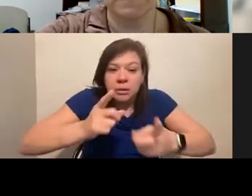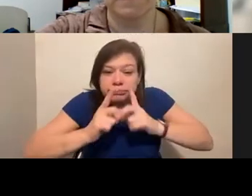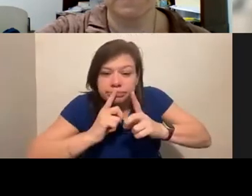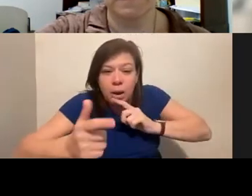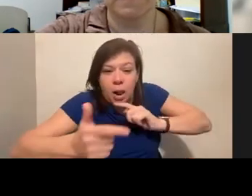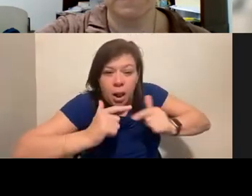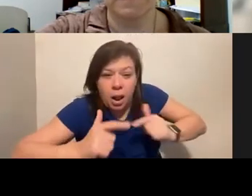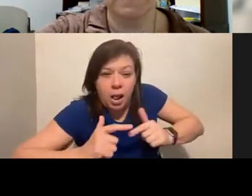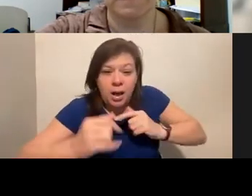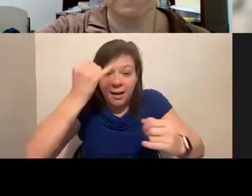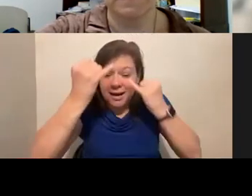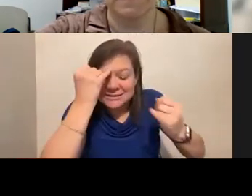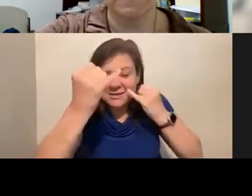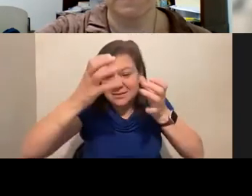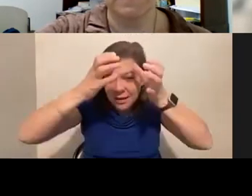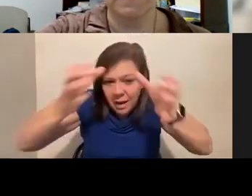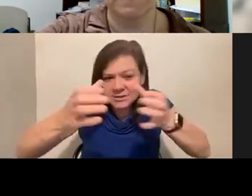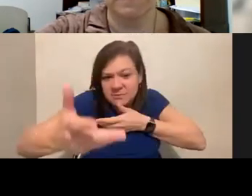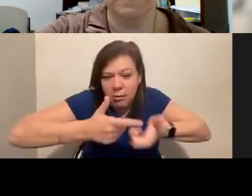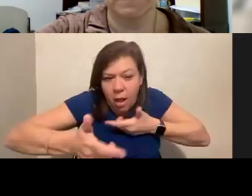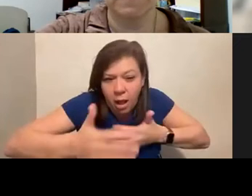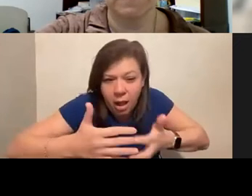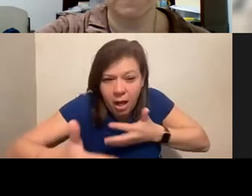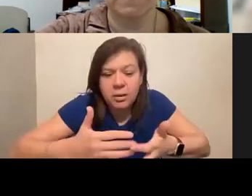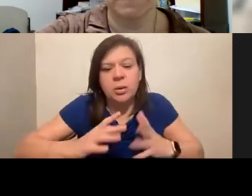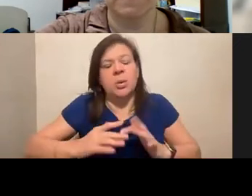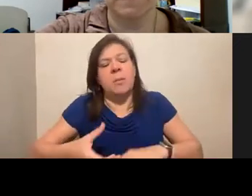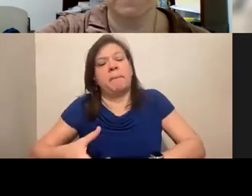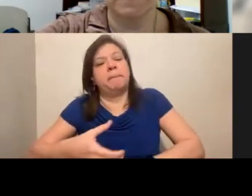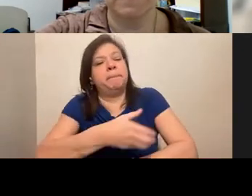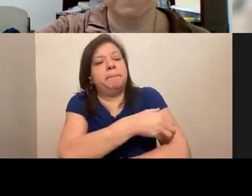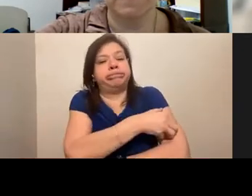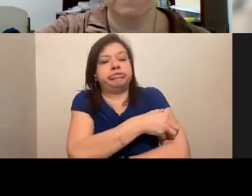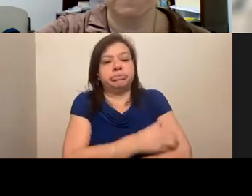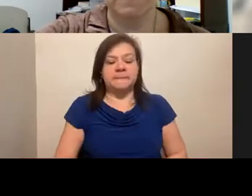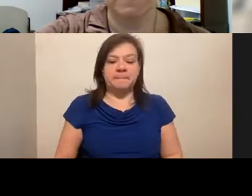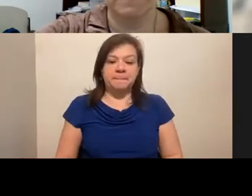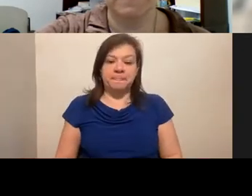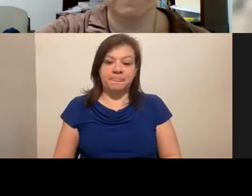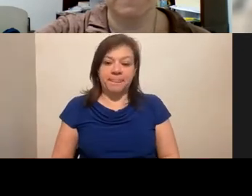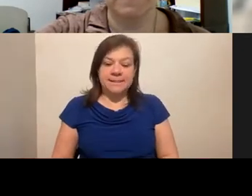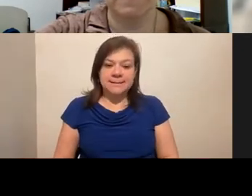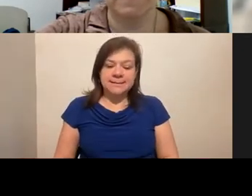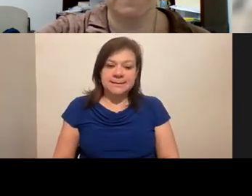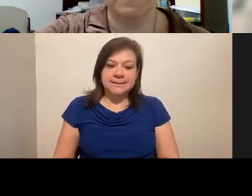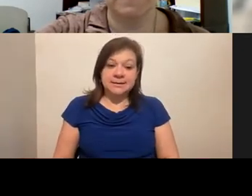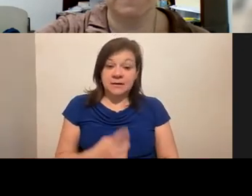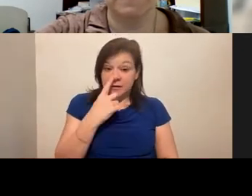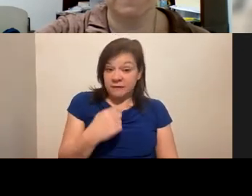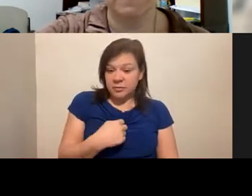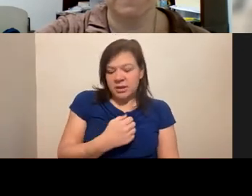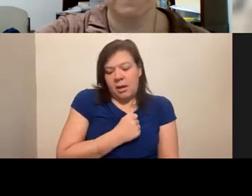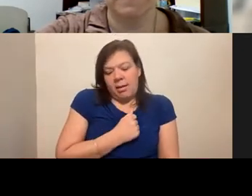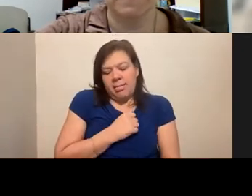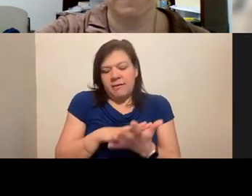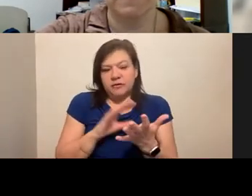bouncing of ideas off of each other, it's just so powerful. And so for me, I love learning and